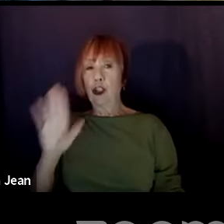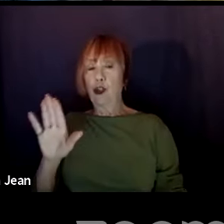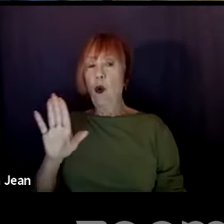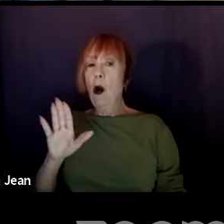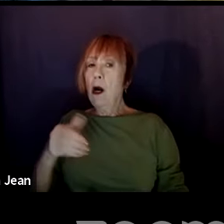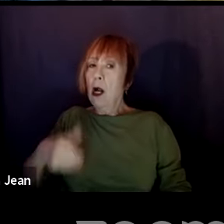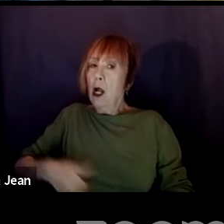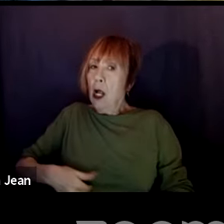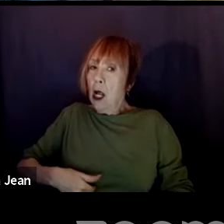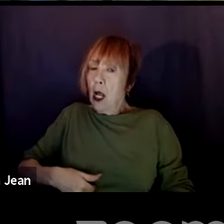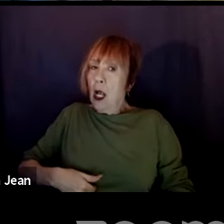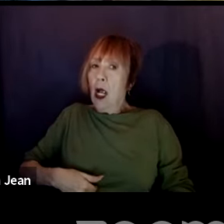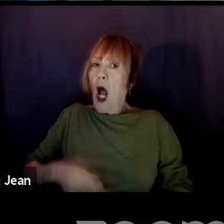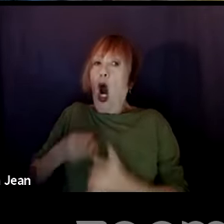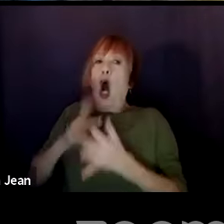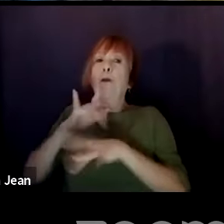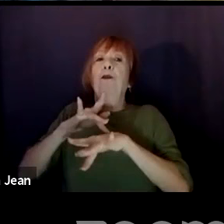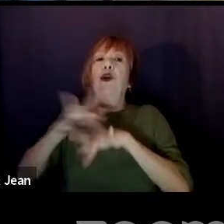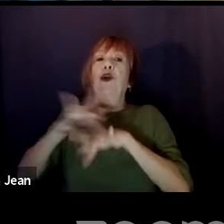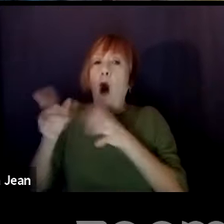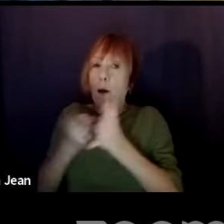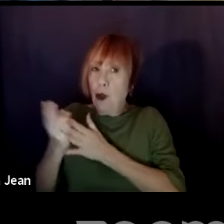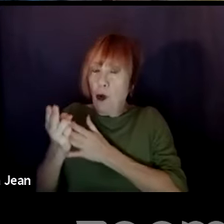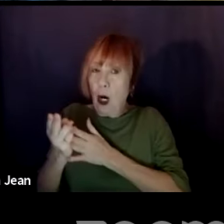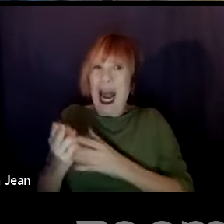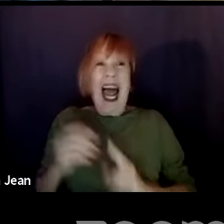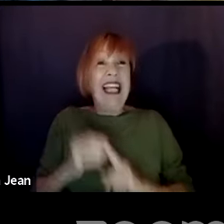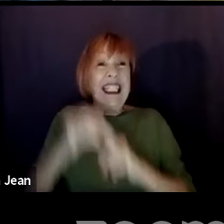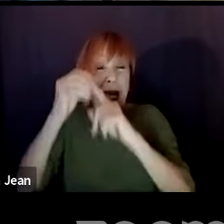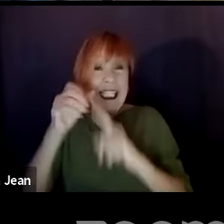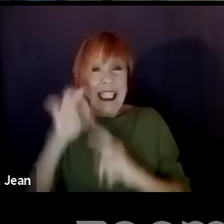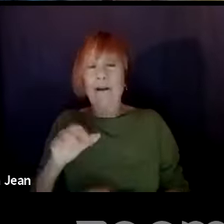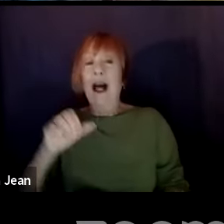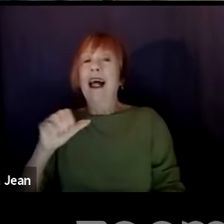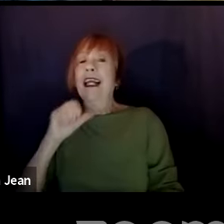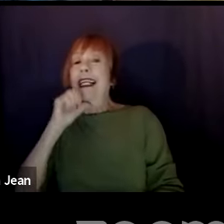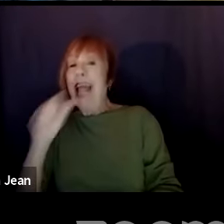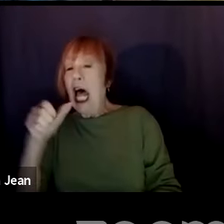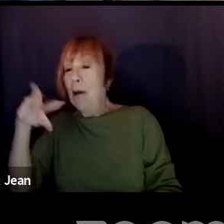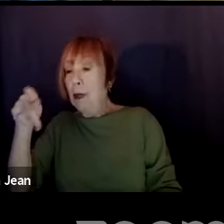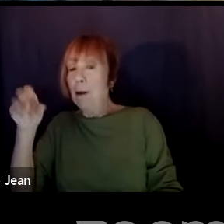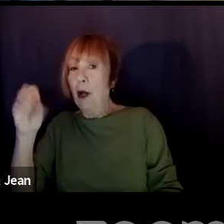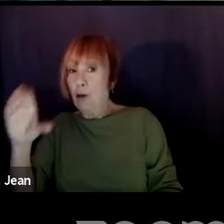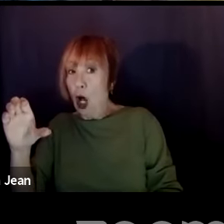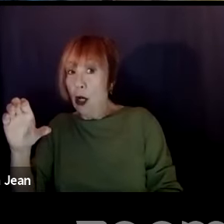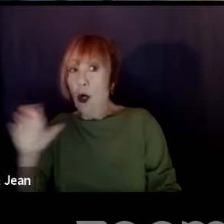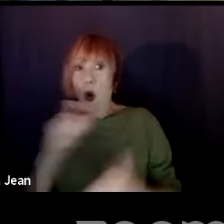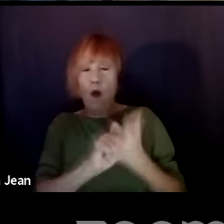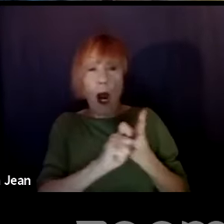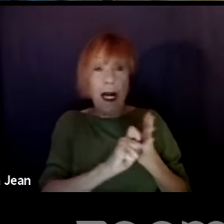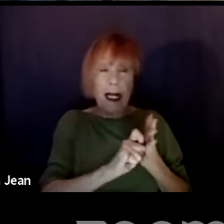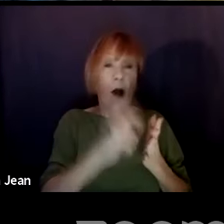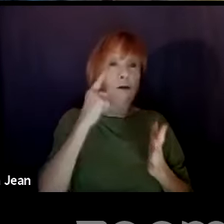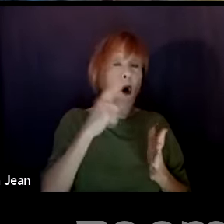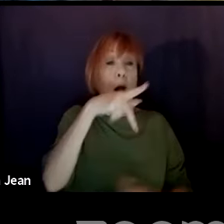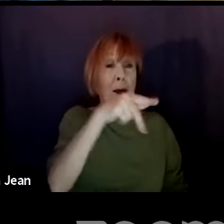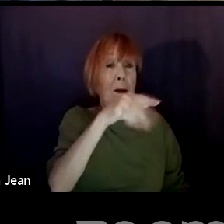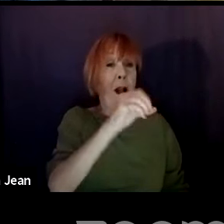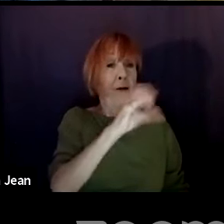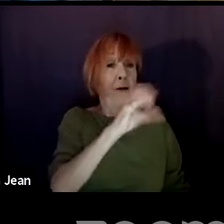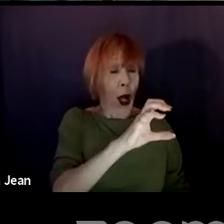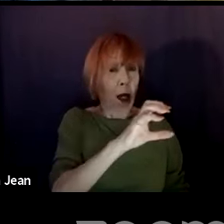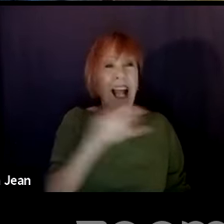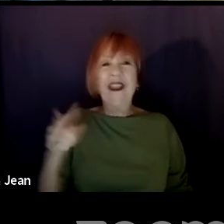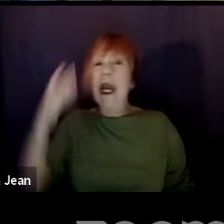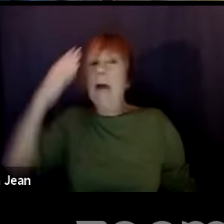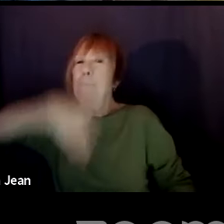of their race, specifically non-people of color, writing people of color, they often do miss a lot of nuances and they miss,